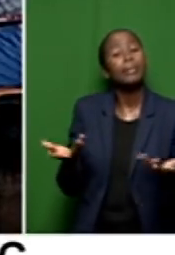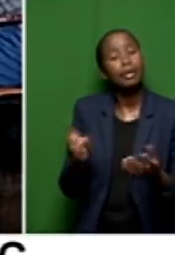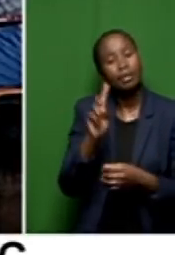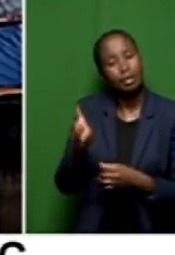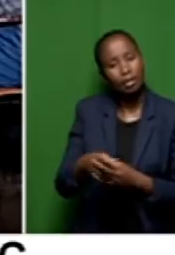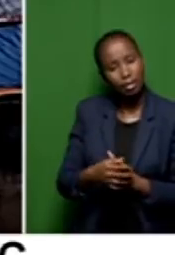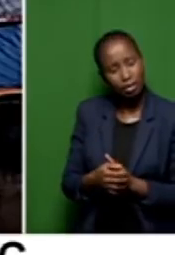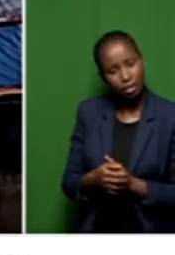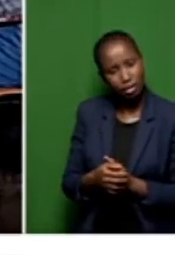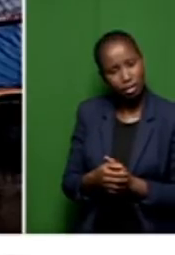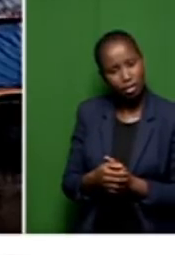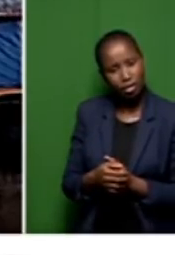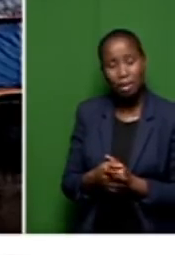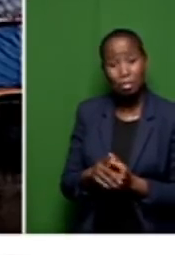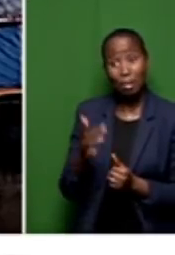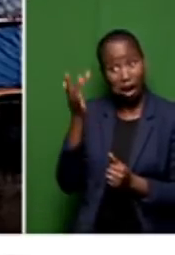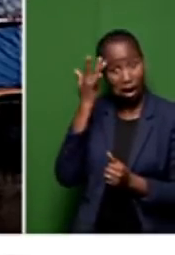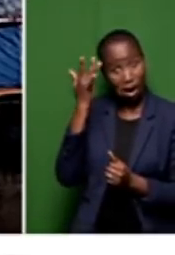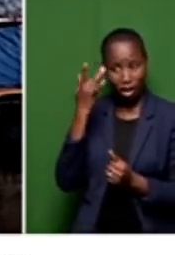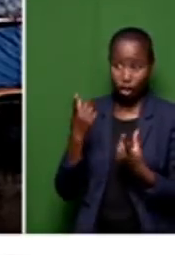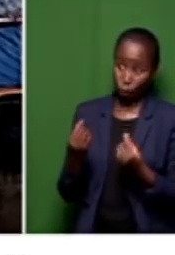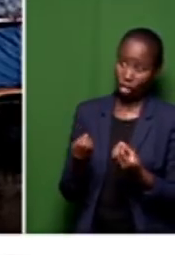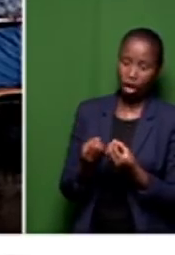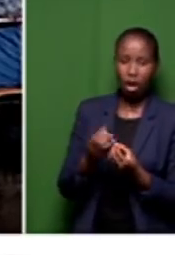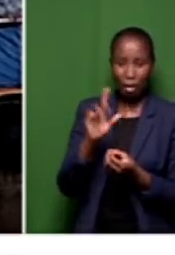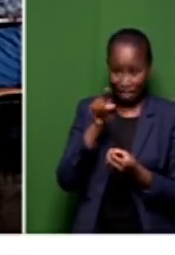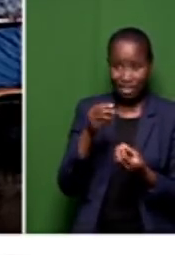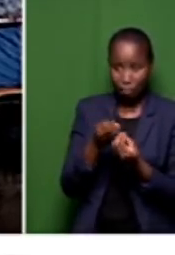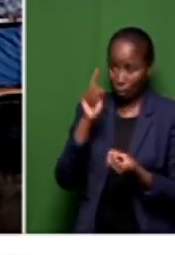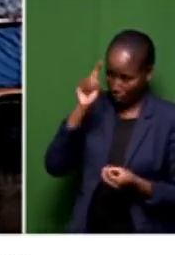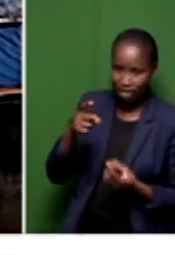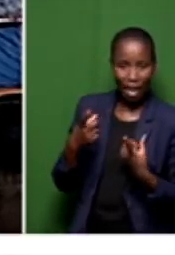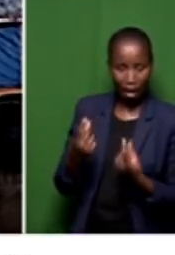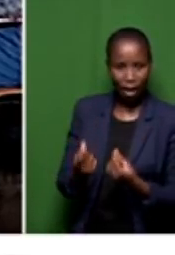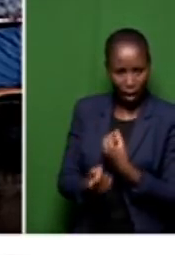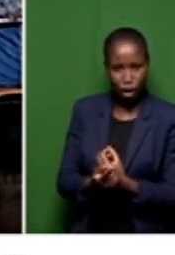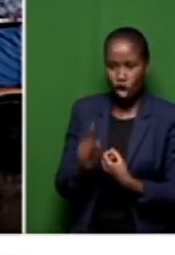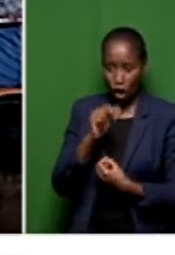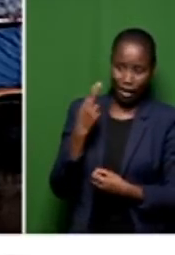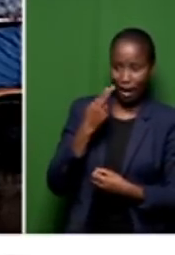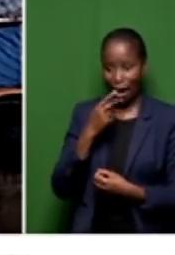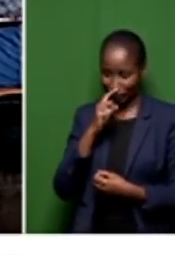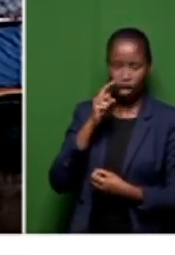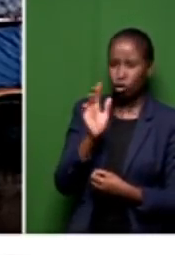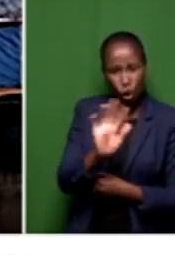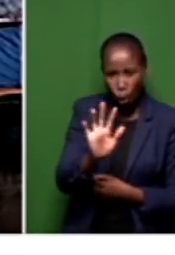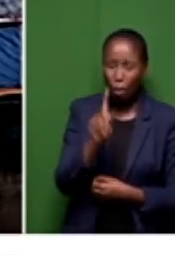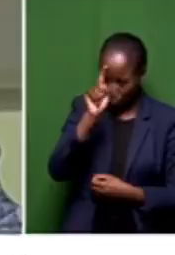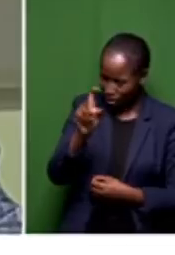It's not rocket science. This is something that has to happen. It's not a nice to have. So why isn't it happening?